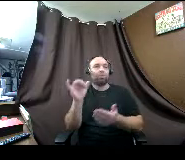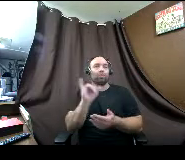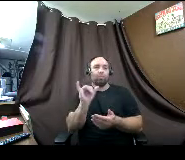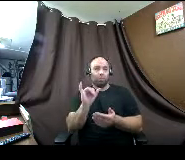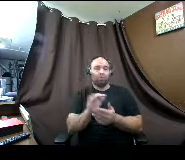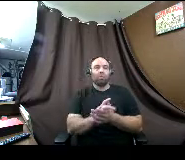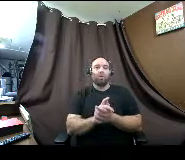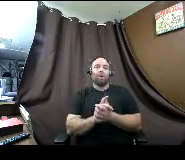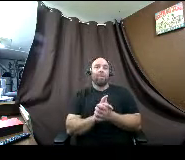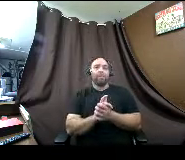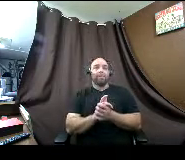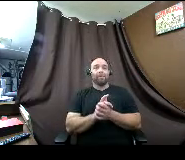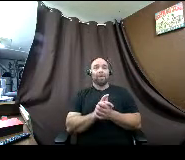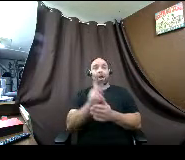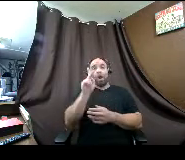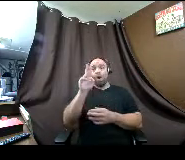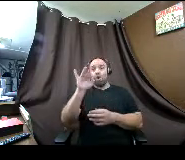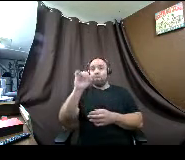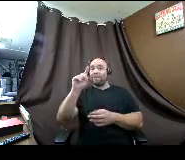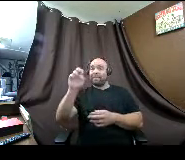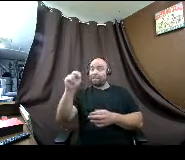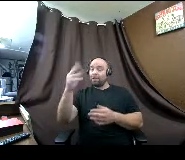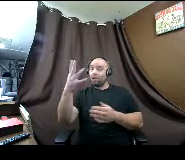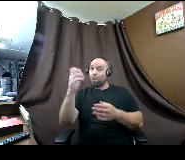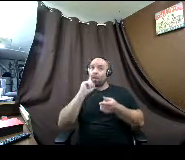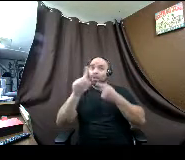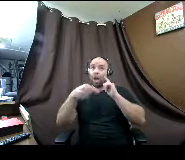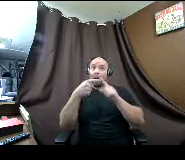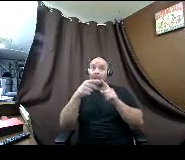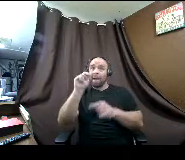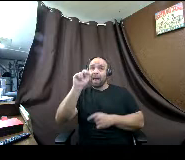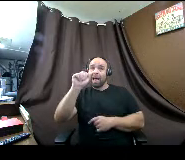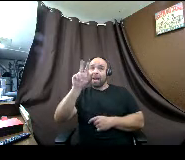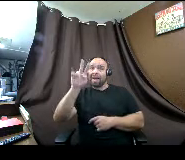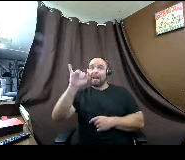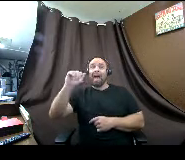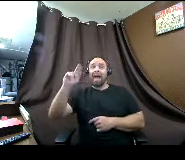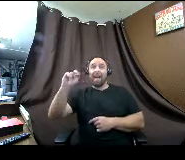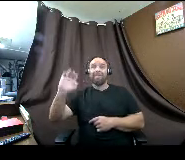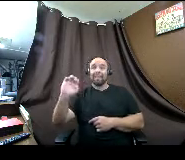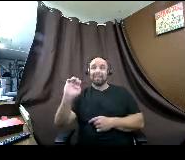kristen would you like to talk about noviance which is awesome okay and you guys have so many cool tools